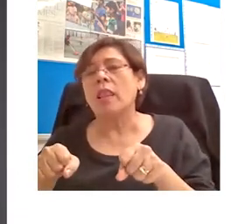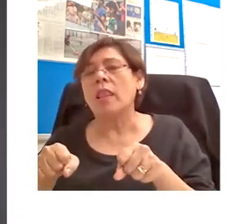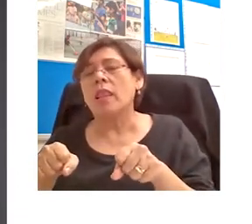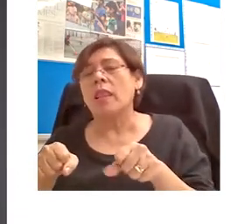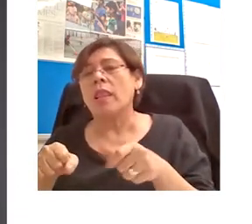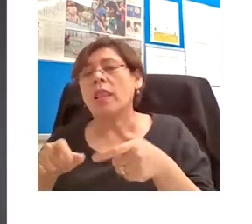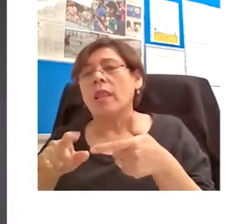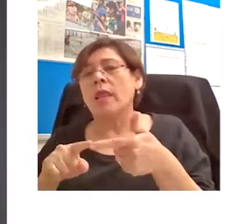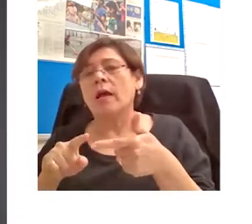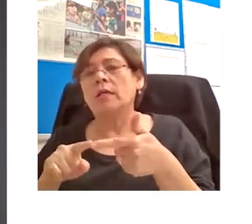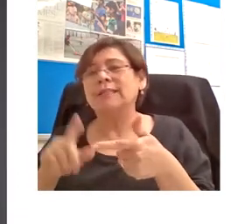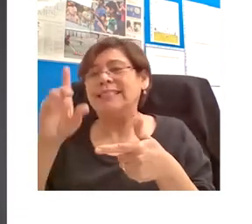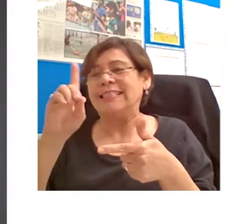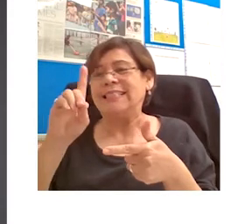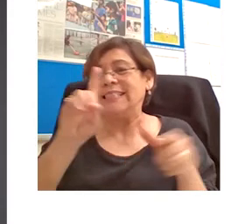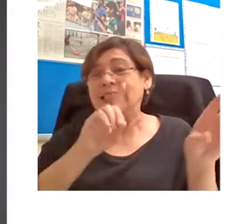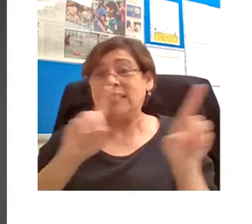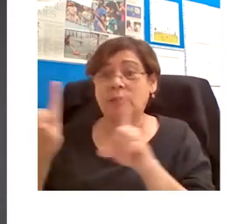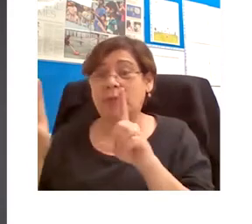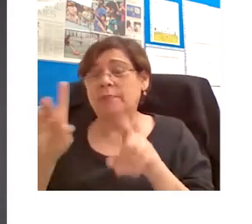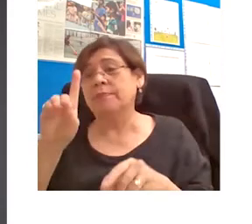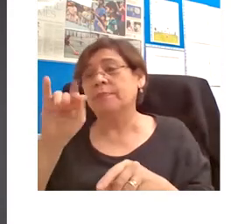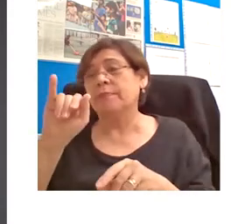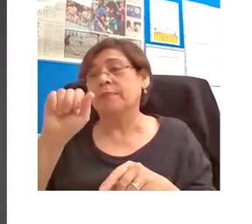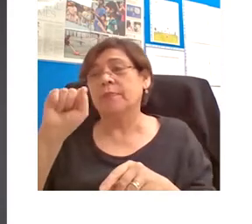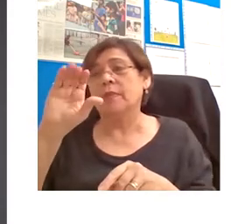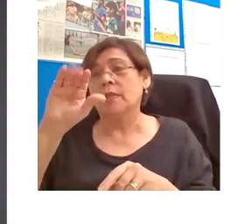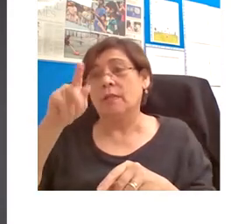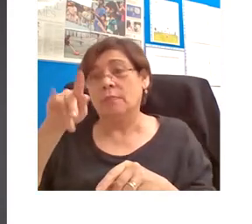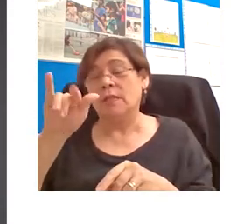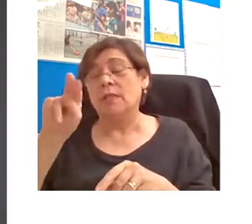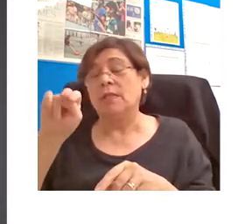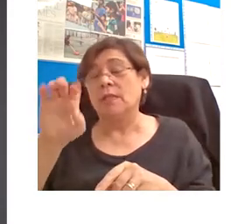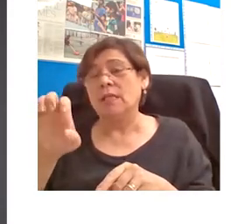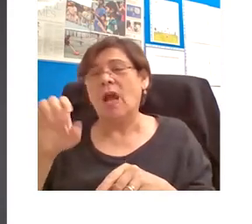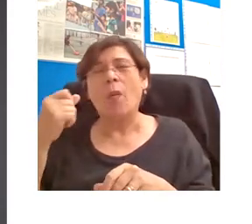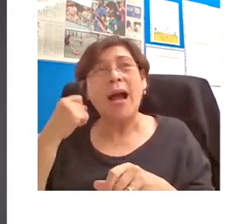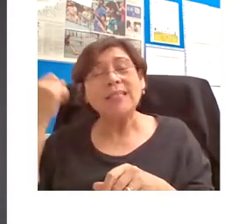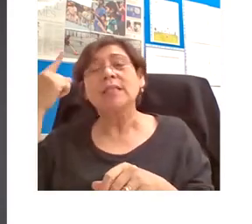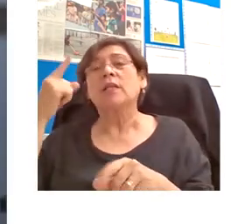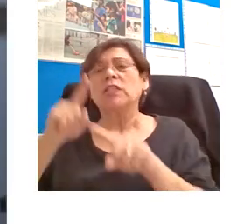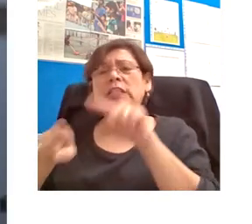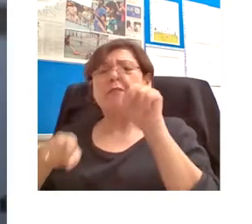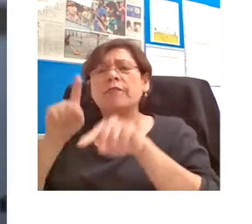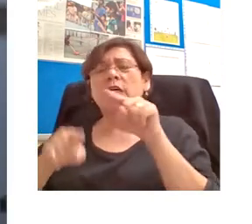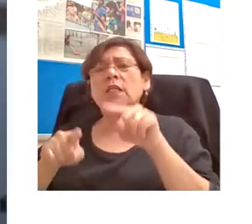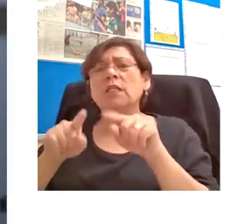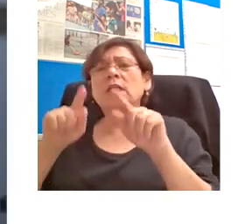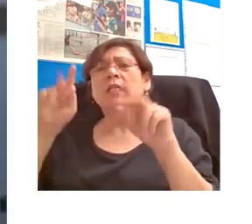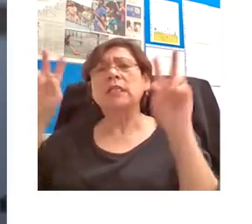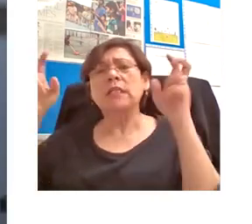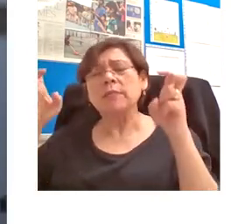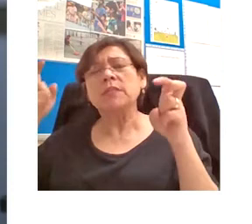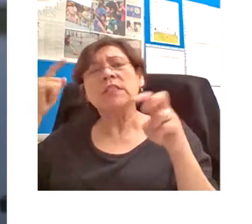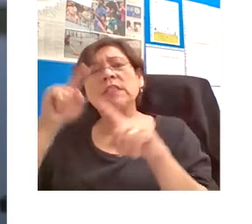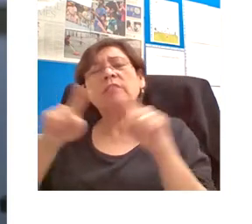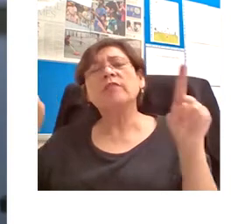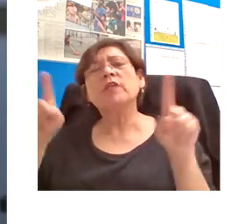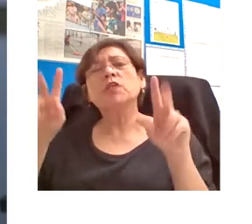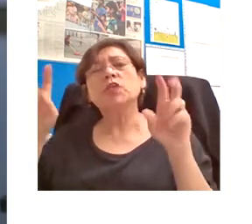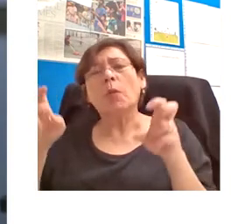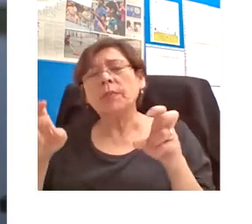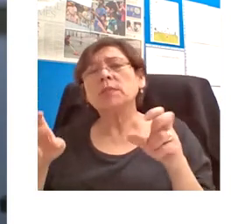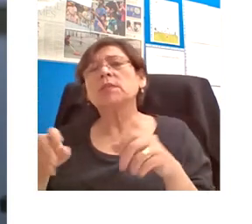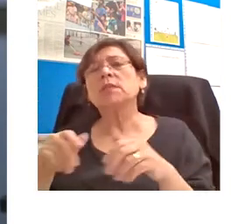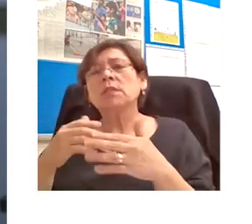constantly. Our understanding of individual major themes and topics evolve constantly, driven forward by new discoveries and